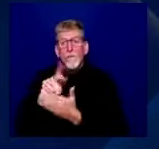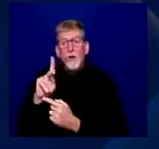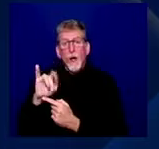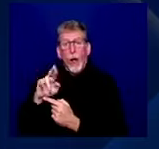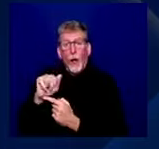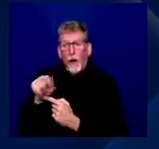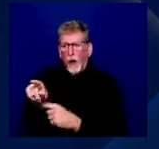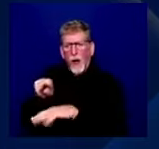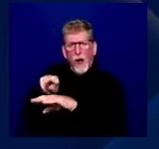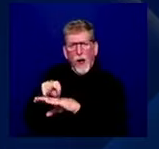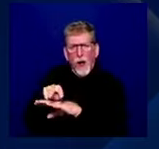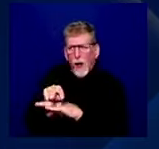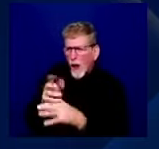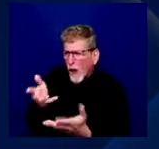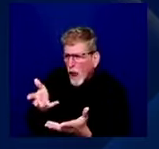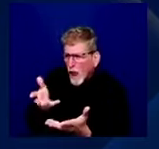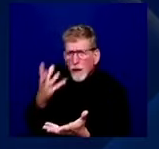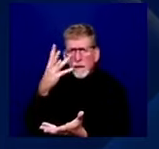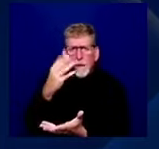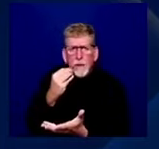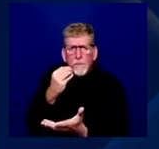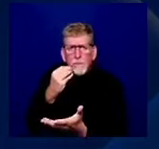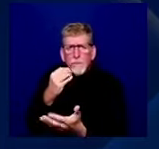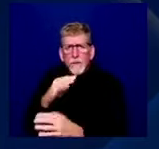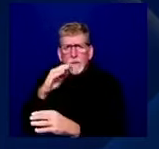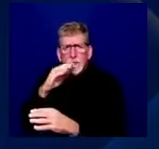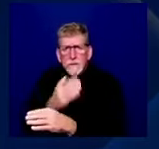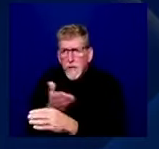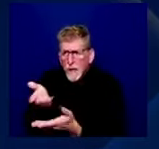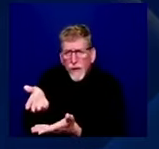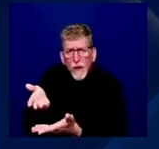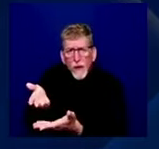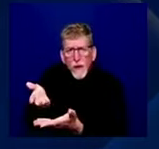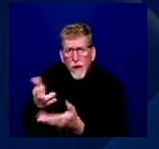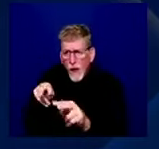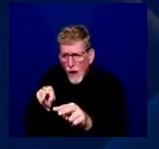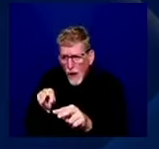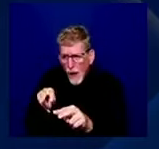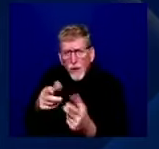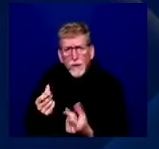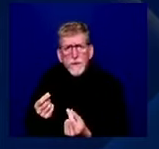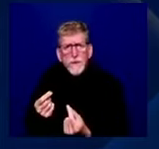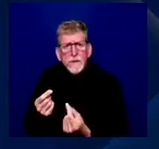her catheter, her foley catheter. And brought to the attention of the doctors and the nurses at Cedars.